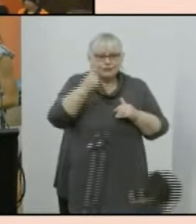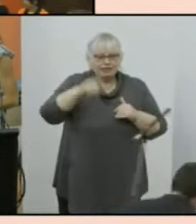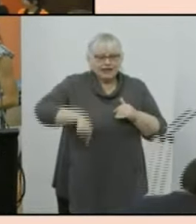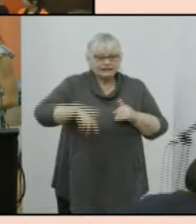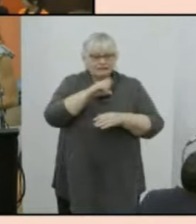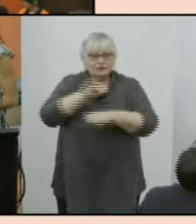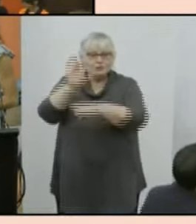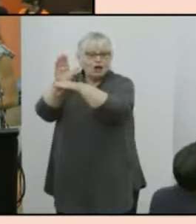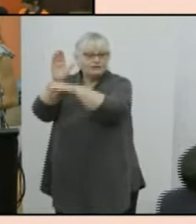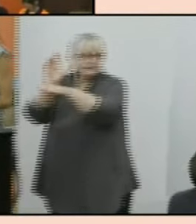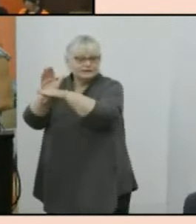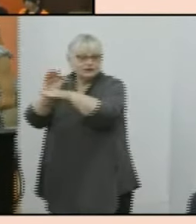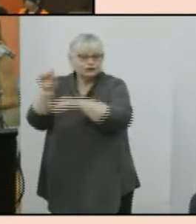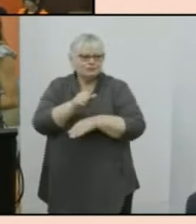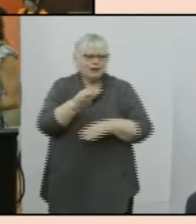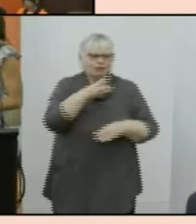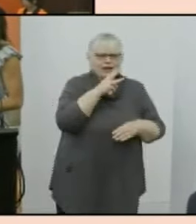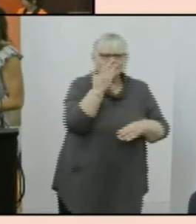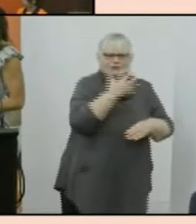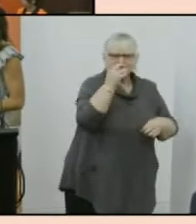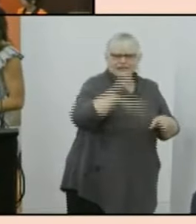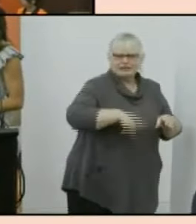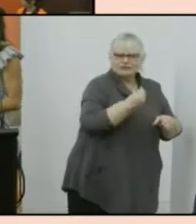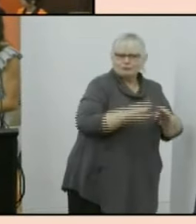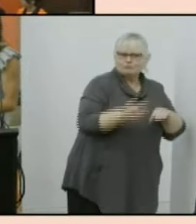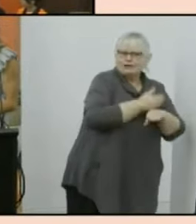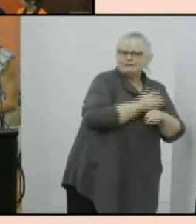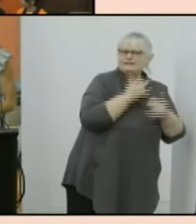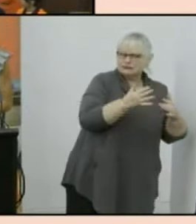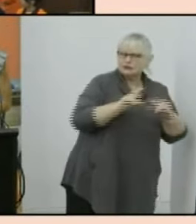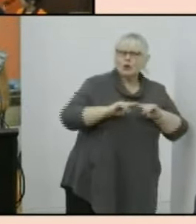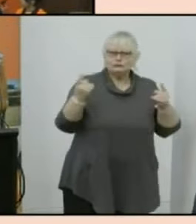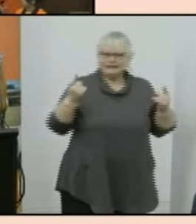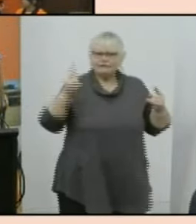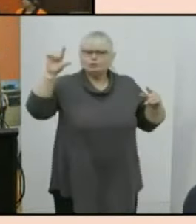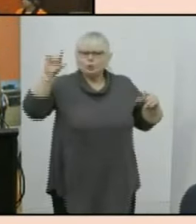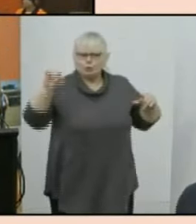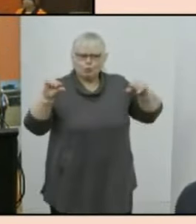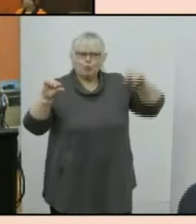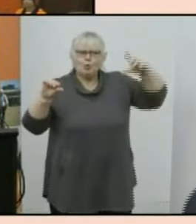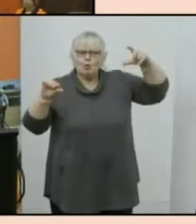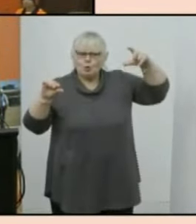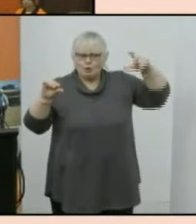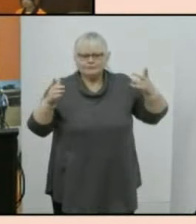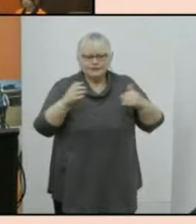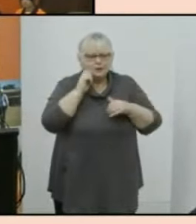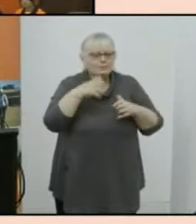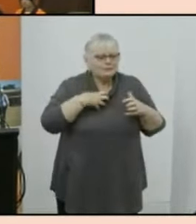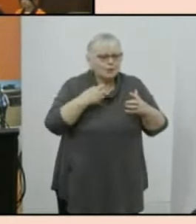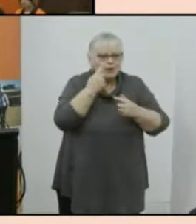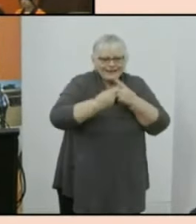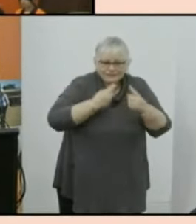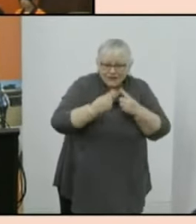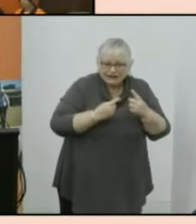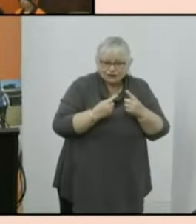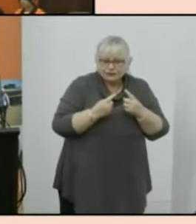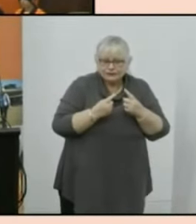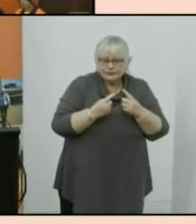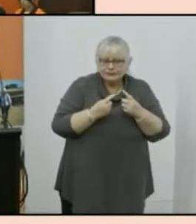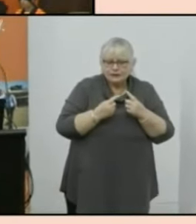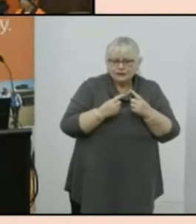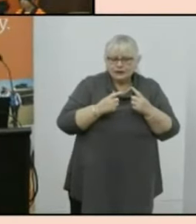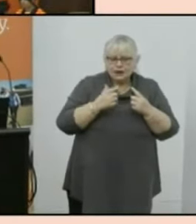opposed to 315 000 in the previous census there will be a lot more interesting information detailed information